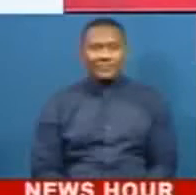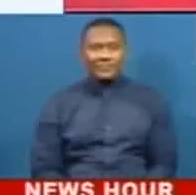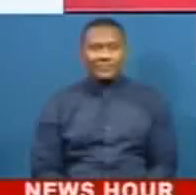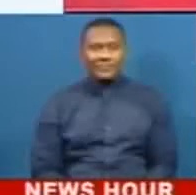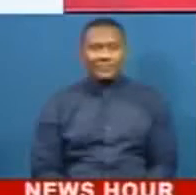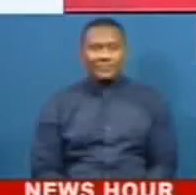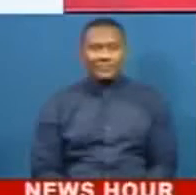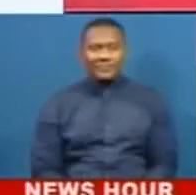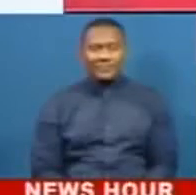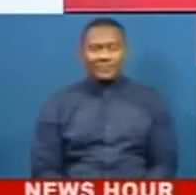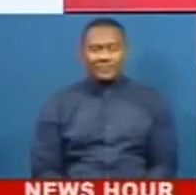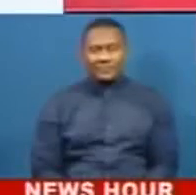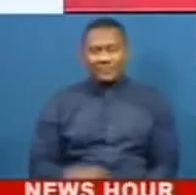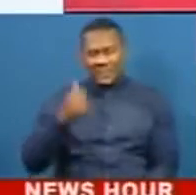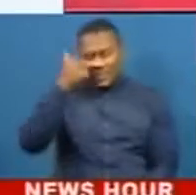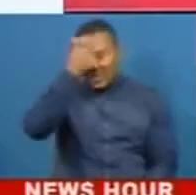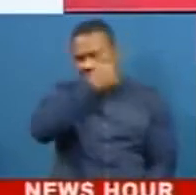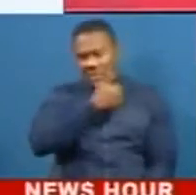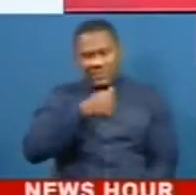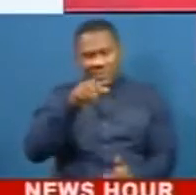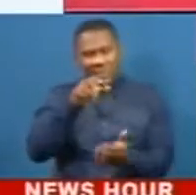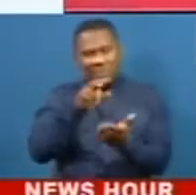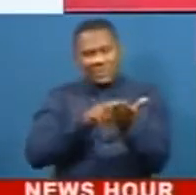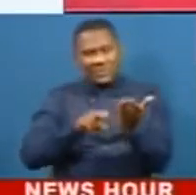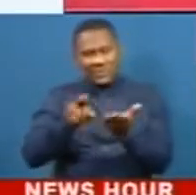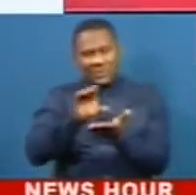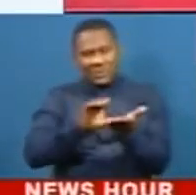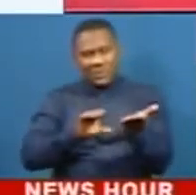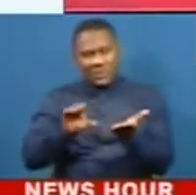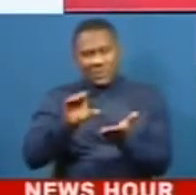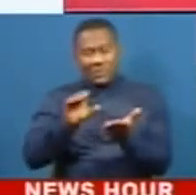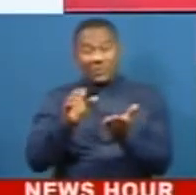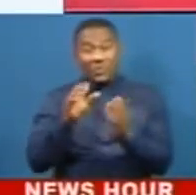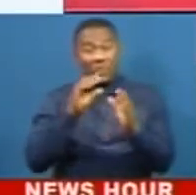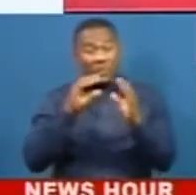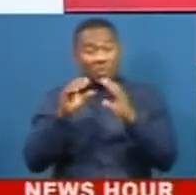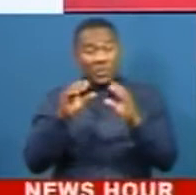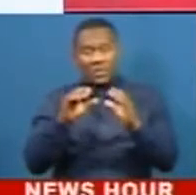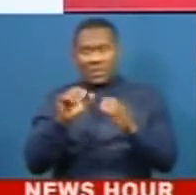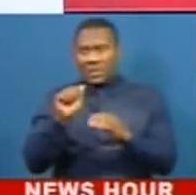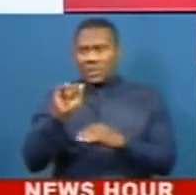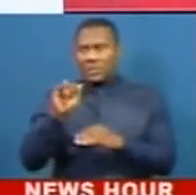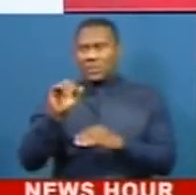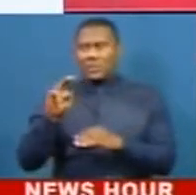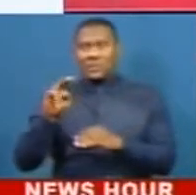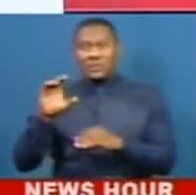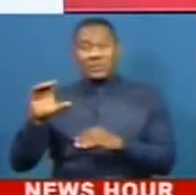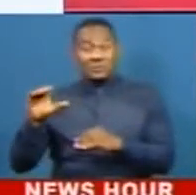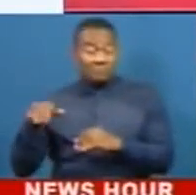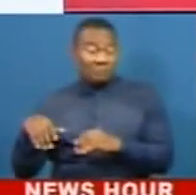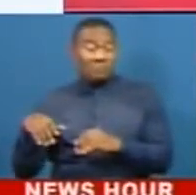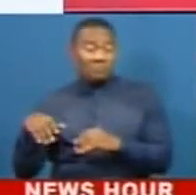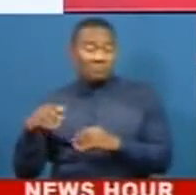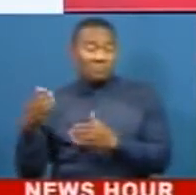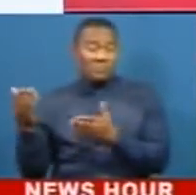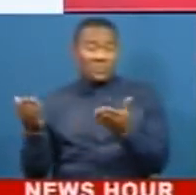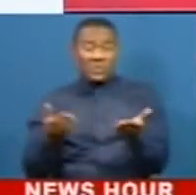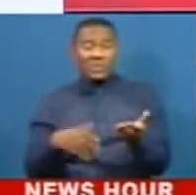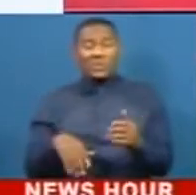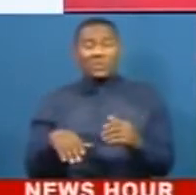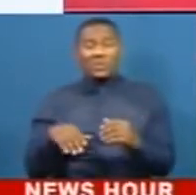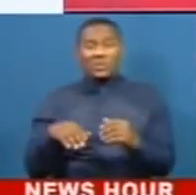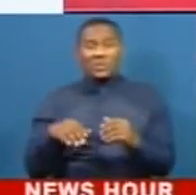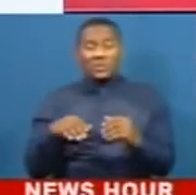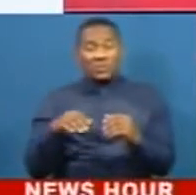The African University College of Communications, AUCC, has introduced the School of Creative Arts to train and